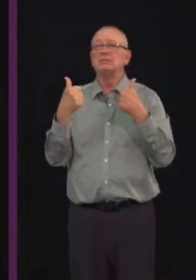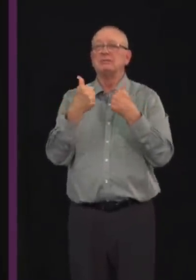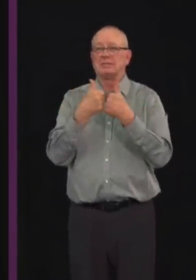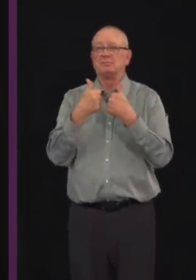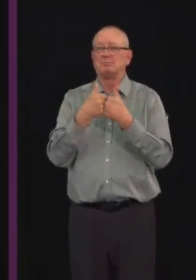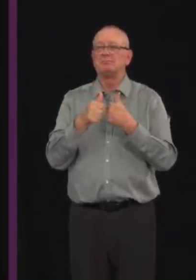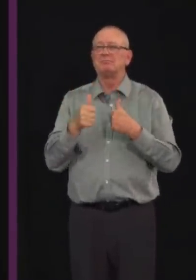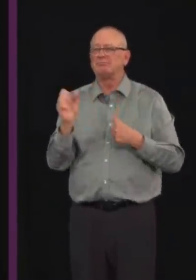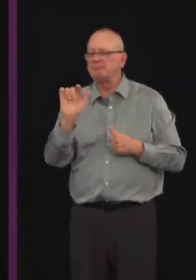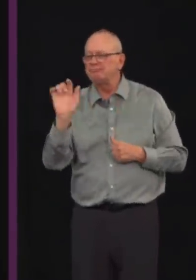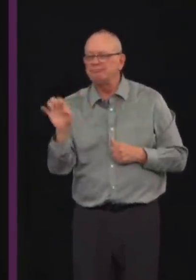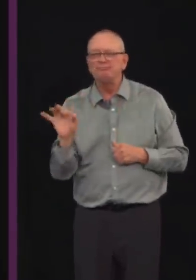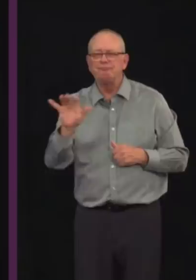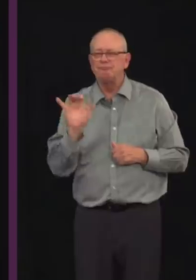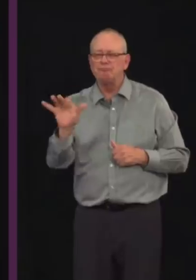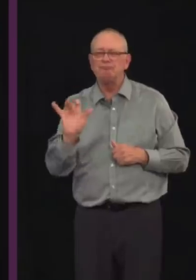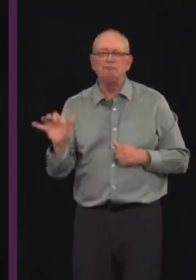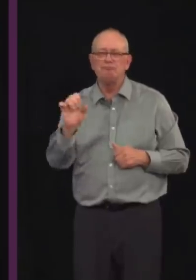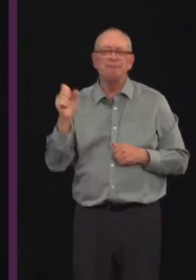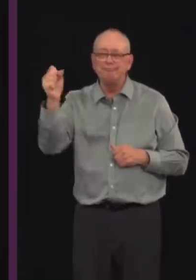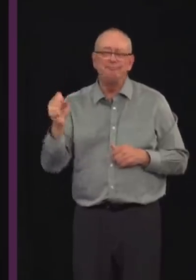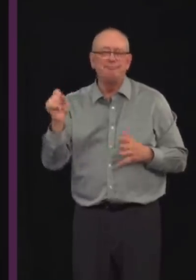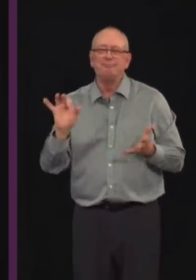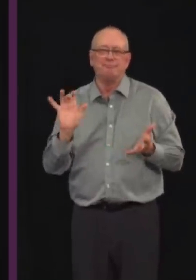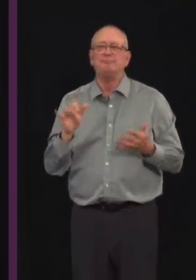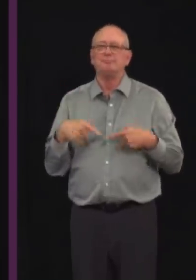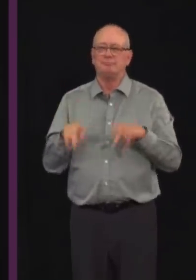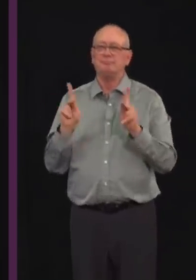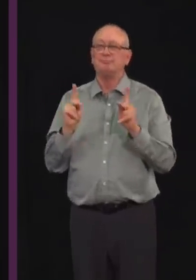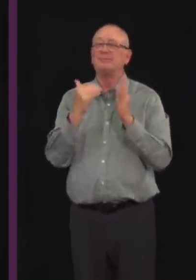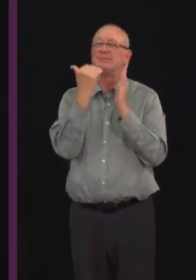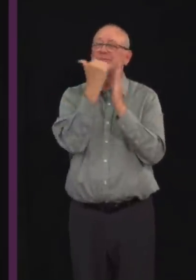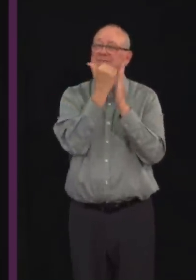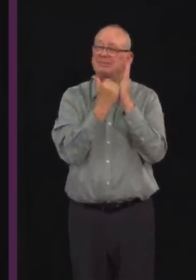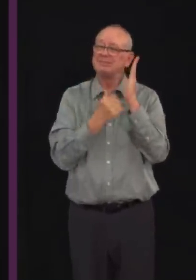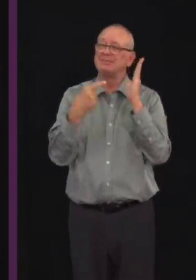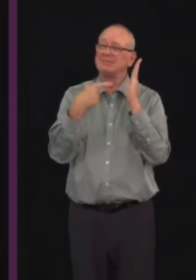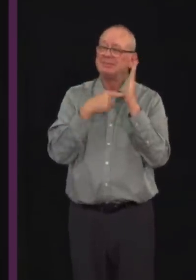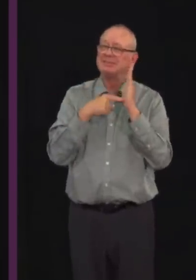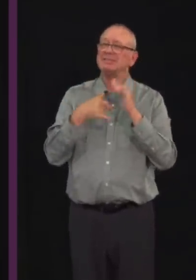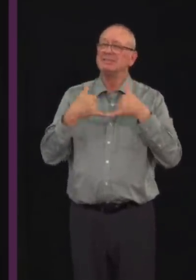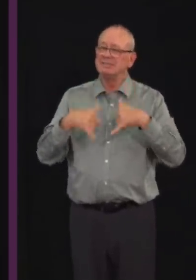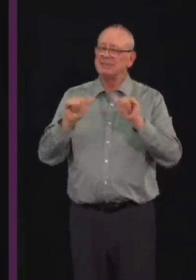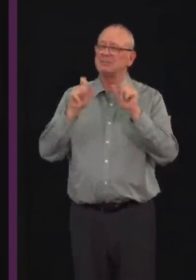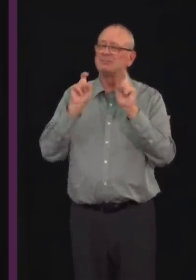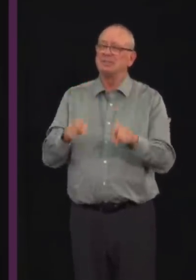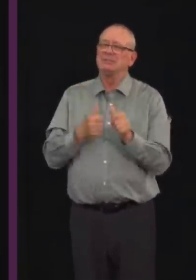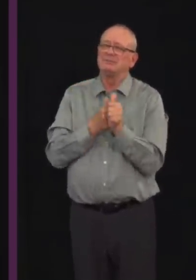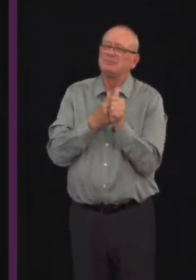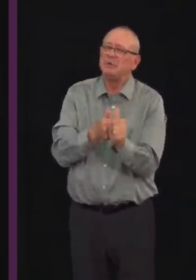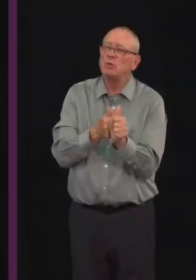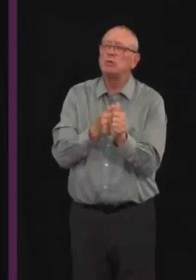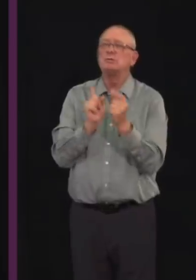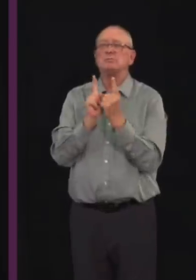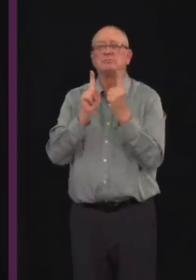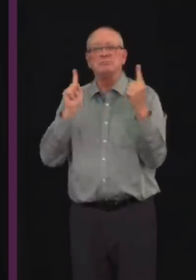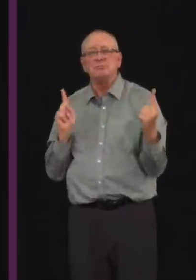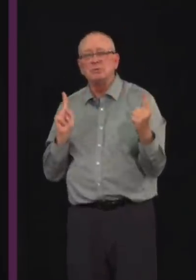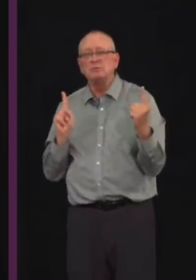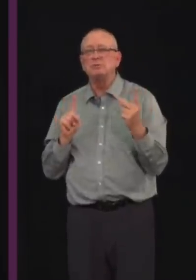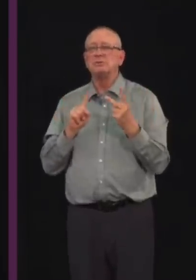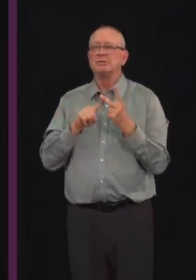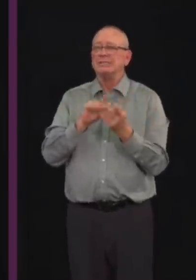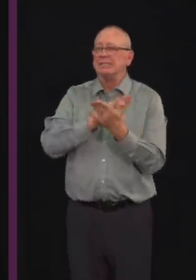guidelines including physical distancing, frequent cleaning and use of face coverings where appropriate and there are sector specific